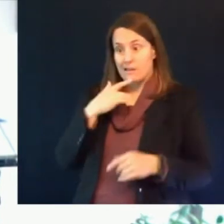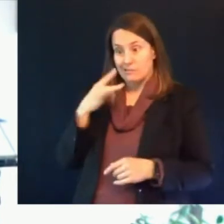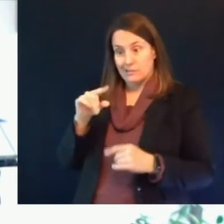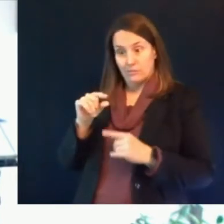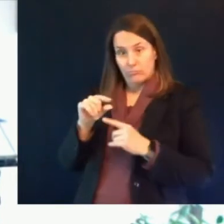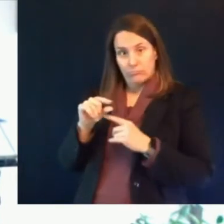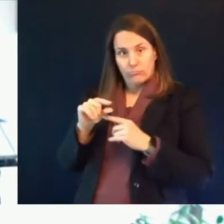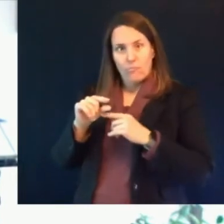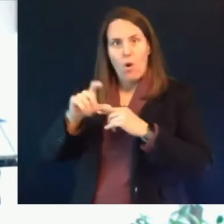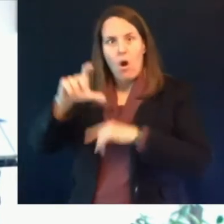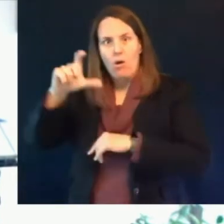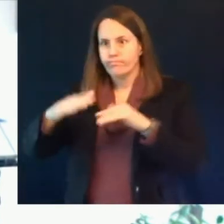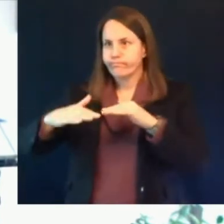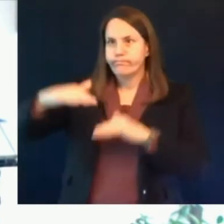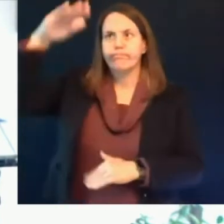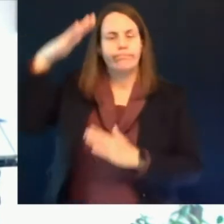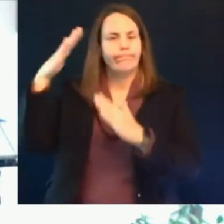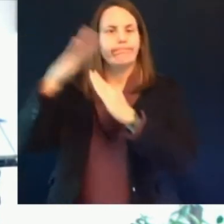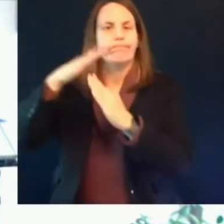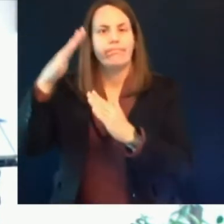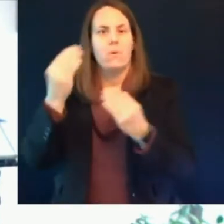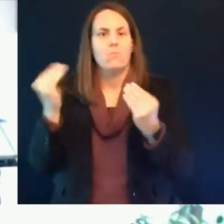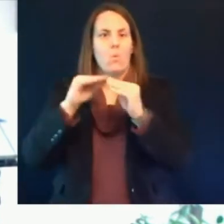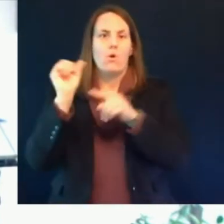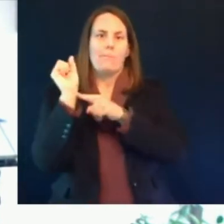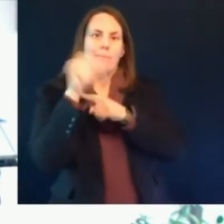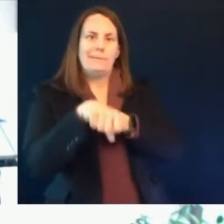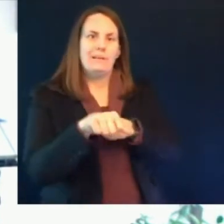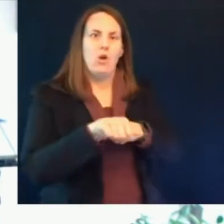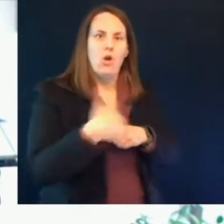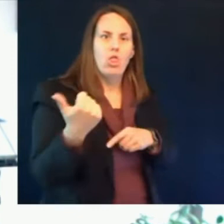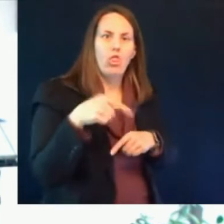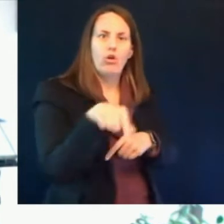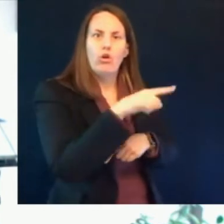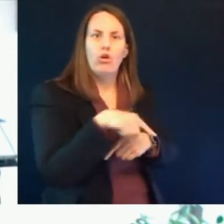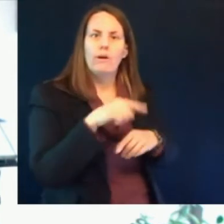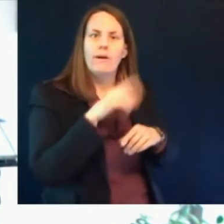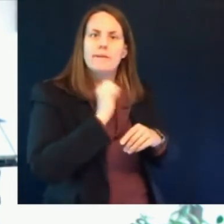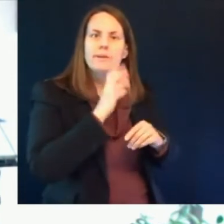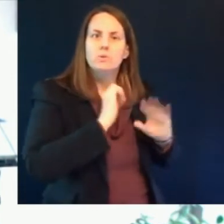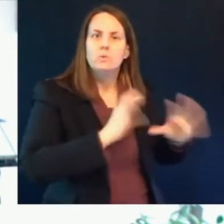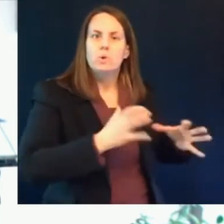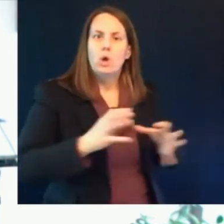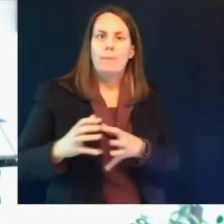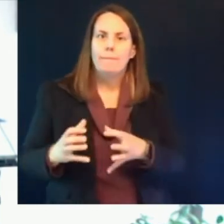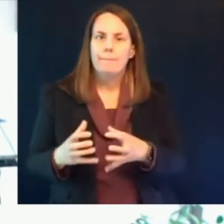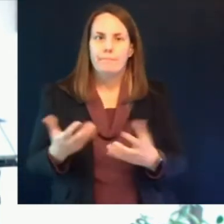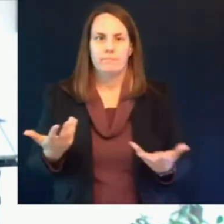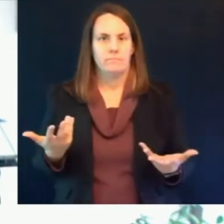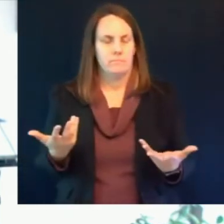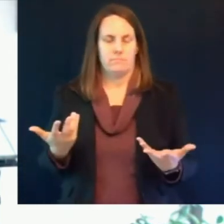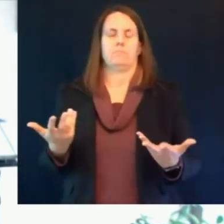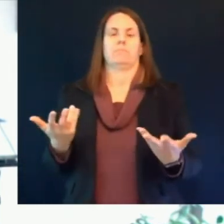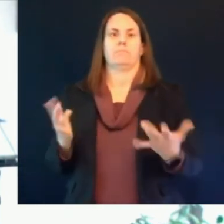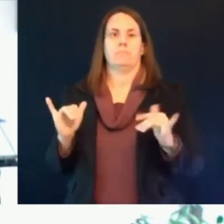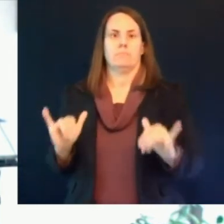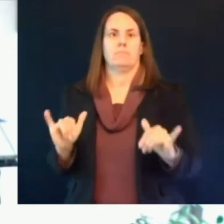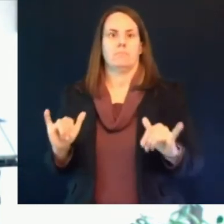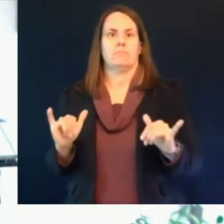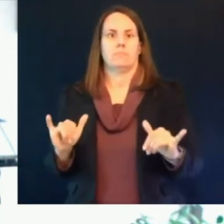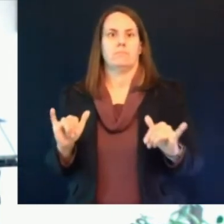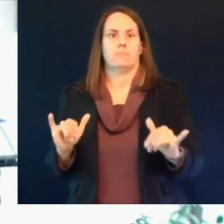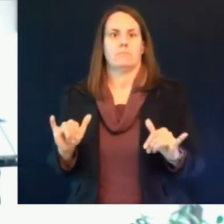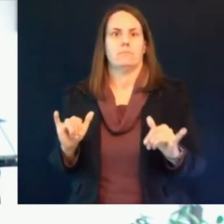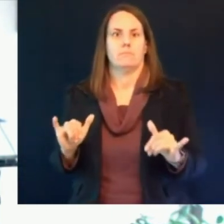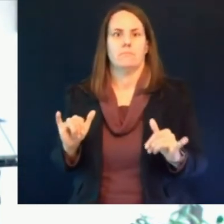number of cases so it has flipped so yes the answer is there's more transmission among younger people particularly children and